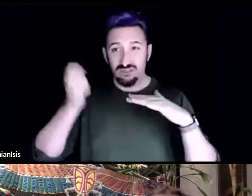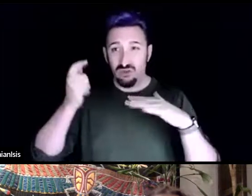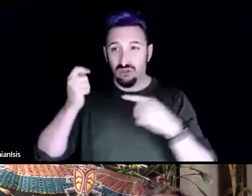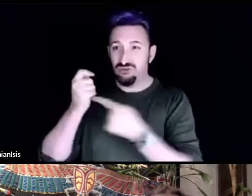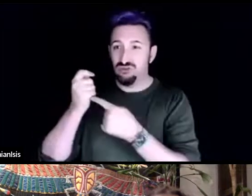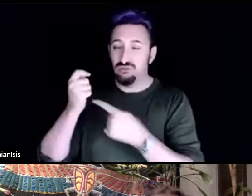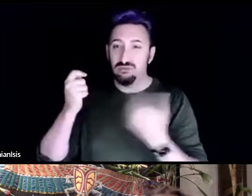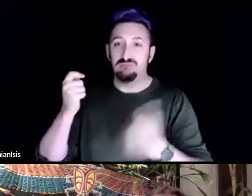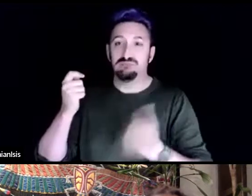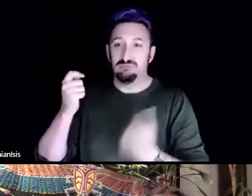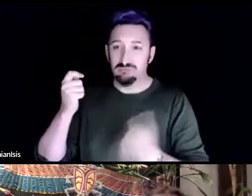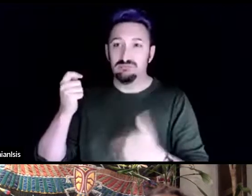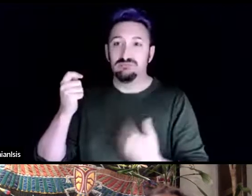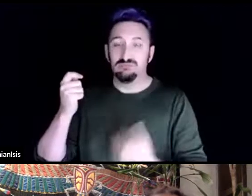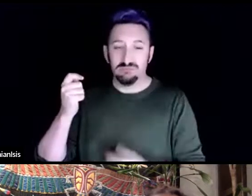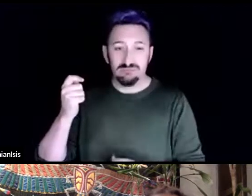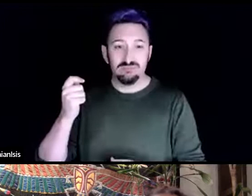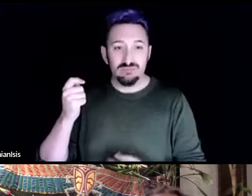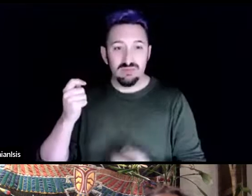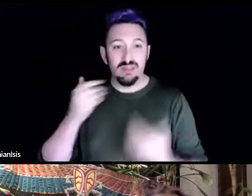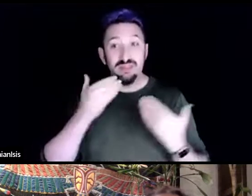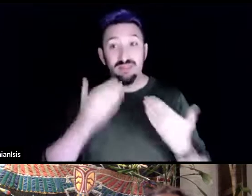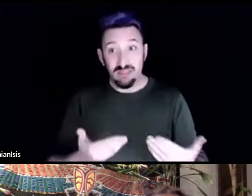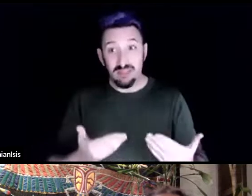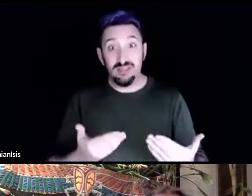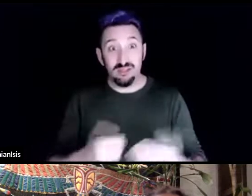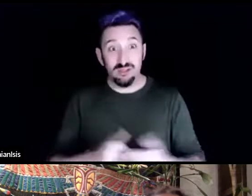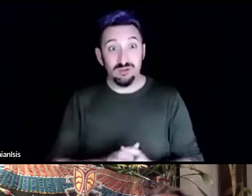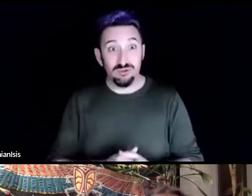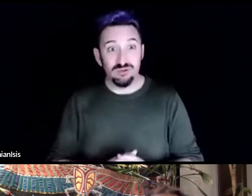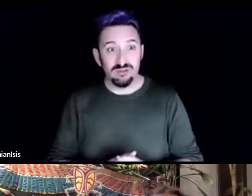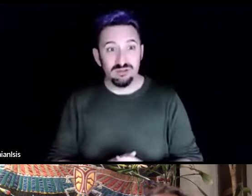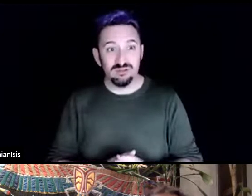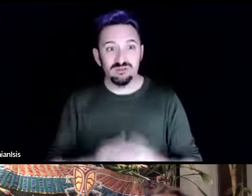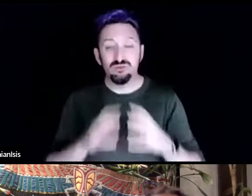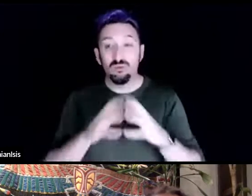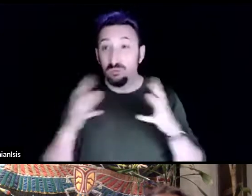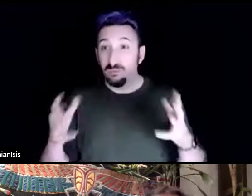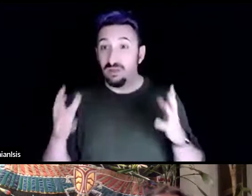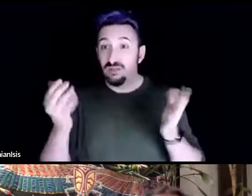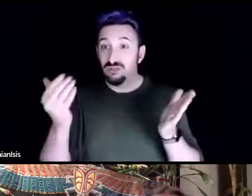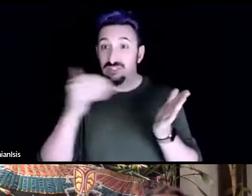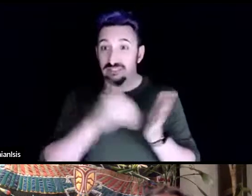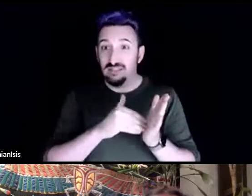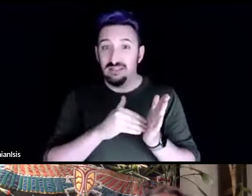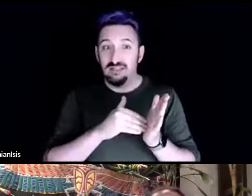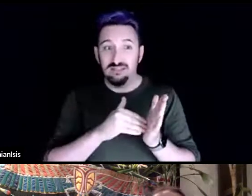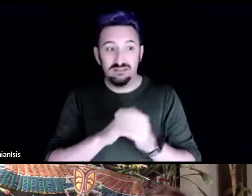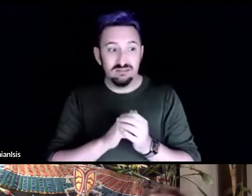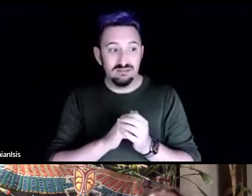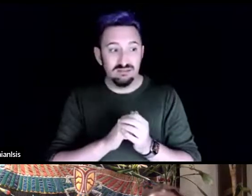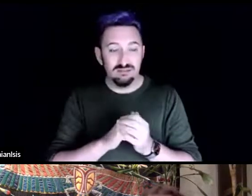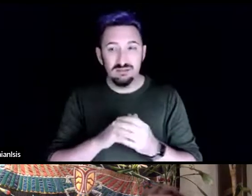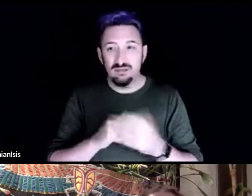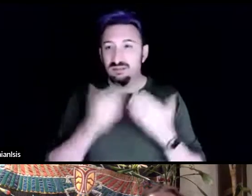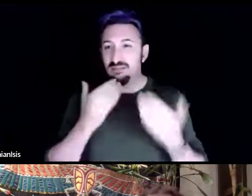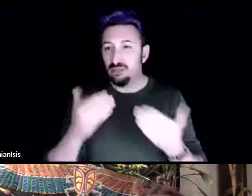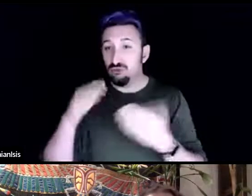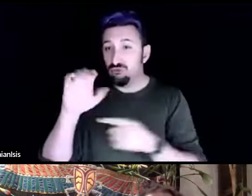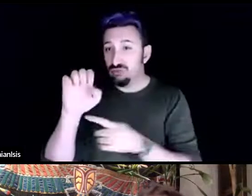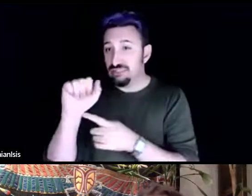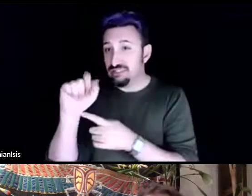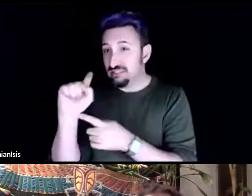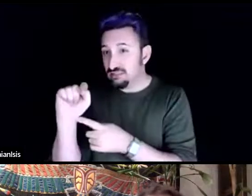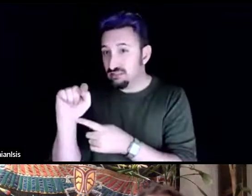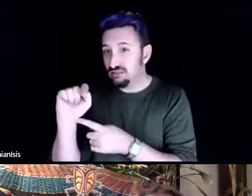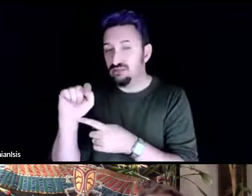and thank you so much again still um to earth activist training for supporting one of the